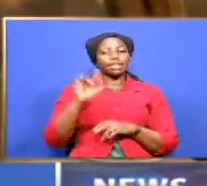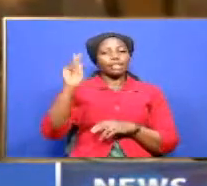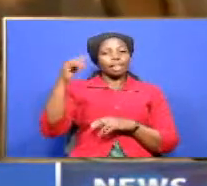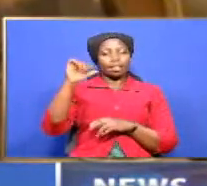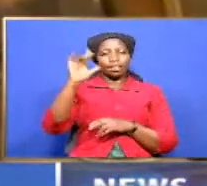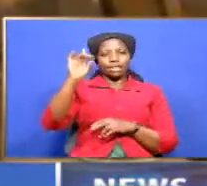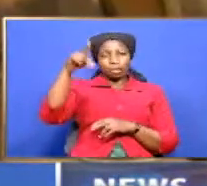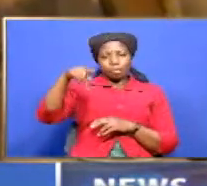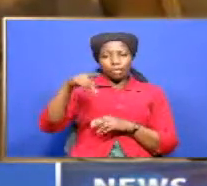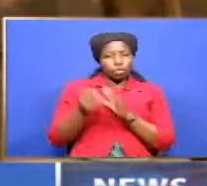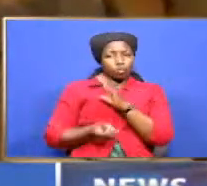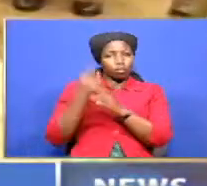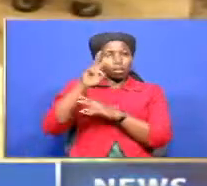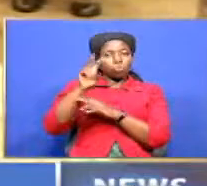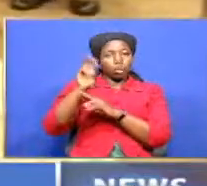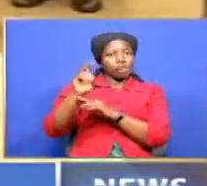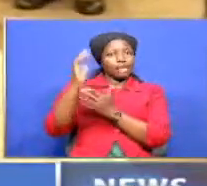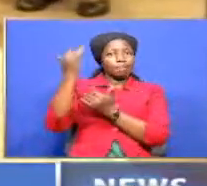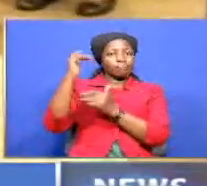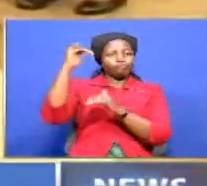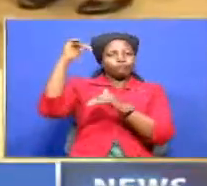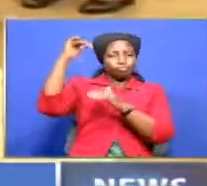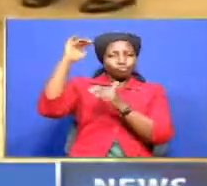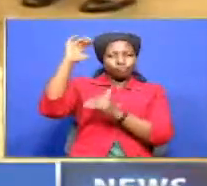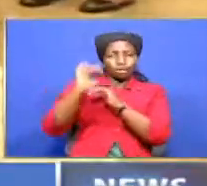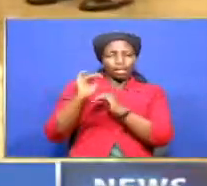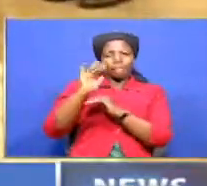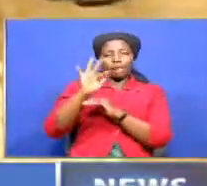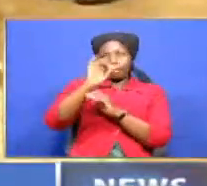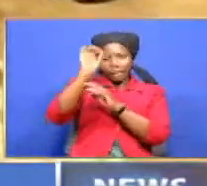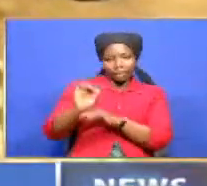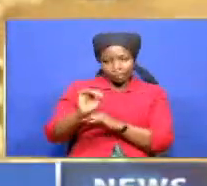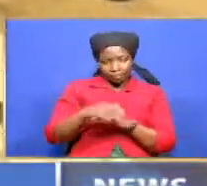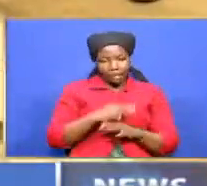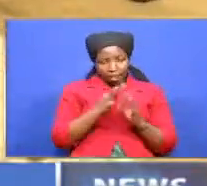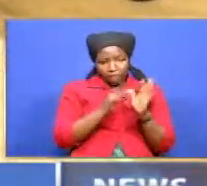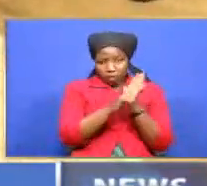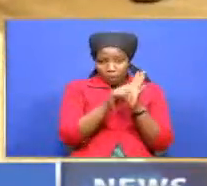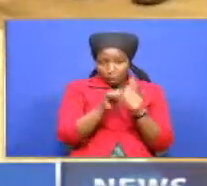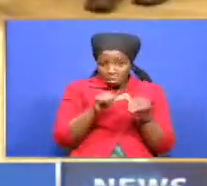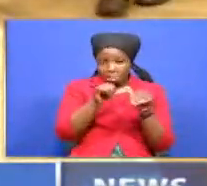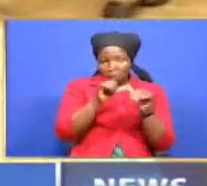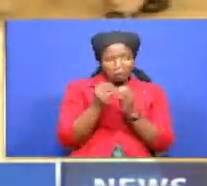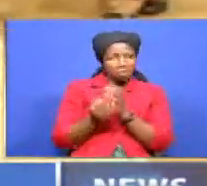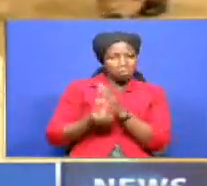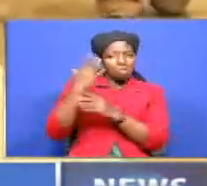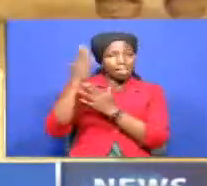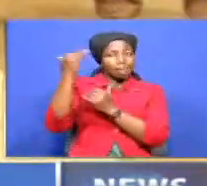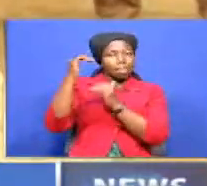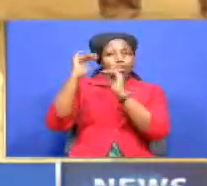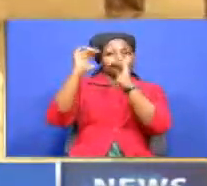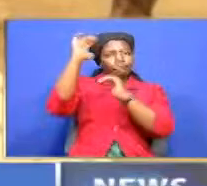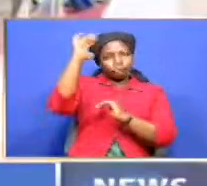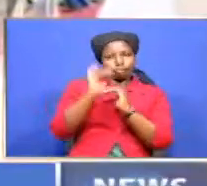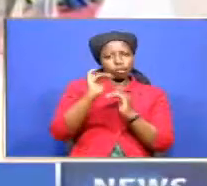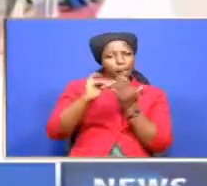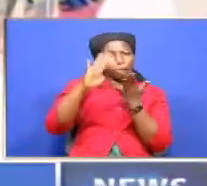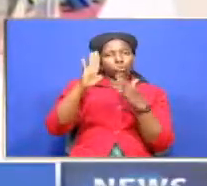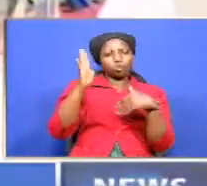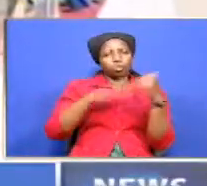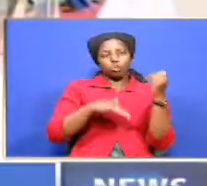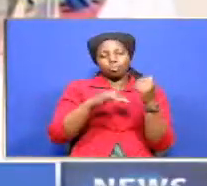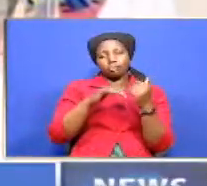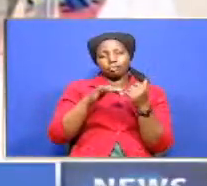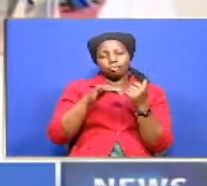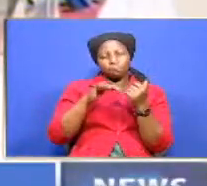2020 is expected to decline to three percent and the extreme shocks persist growth is expected to go down further to 2.5